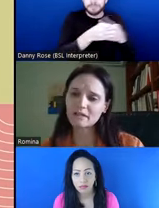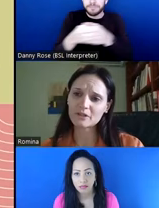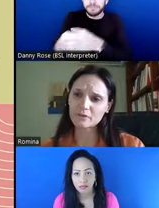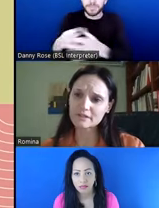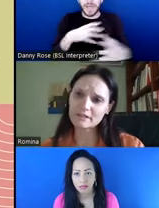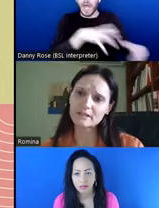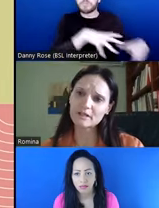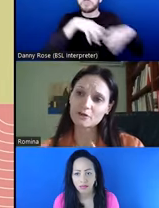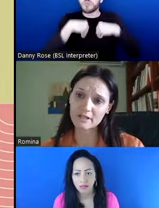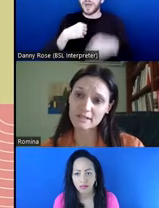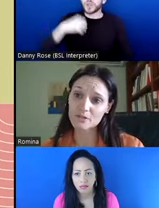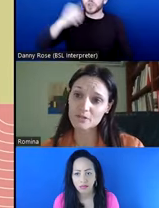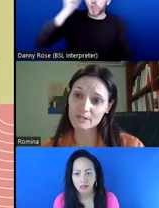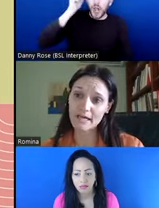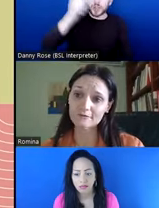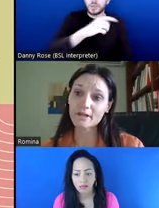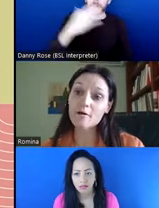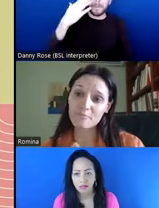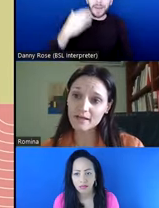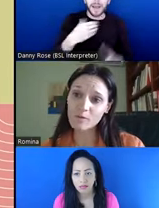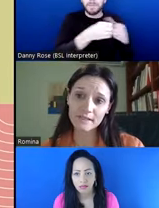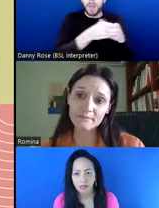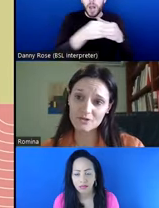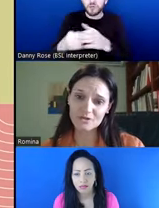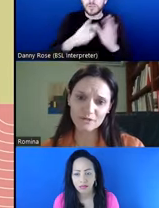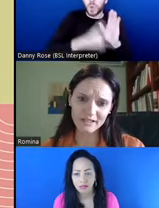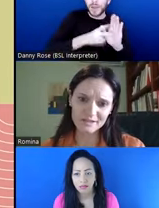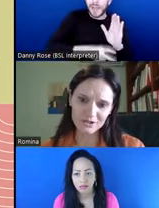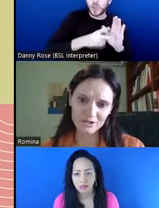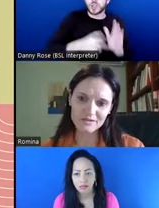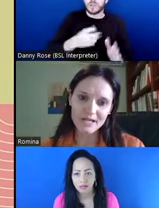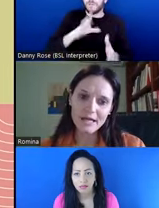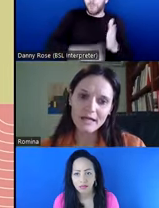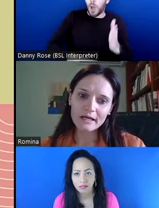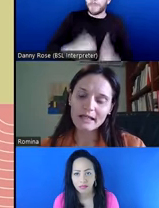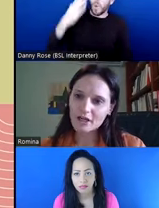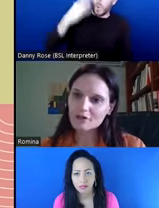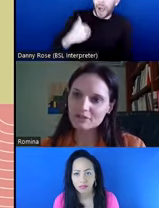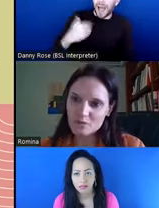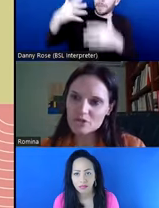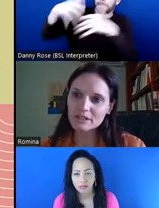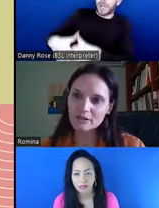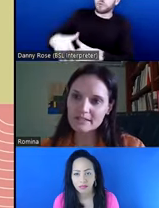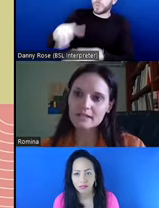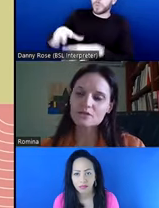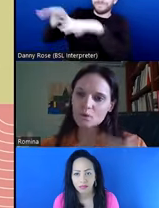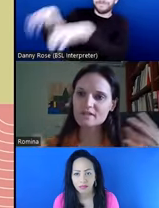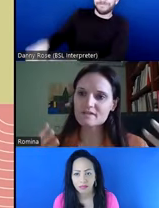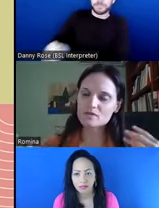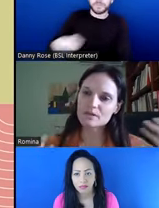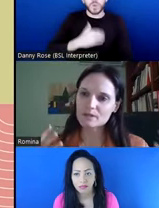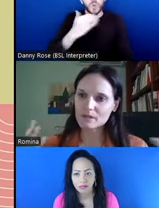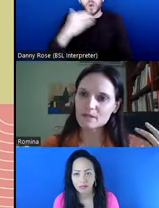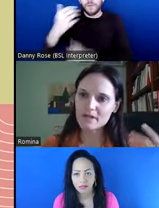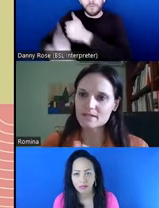that Black and minority organizations have by white mainstream organizations, lack of attribution and crediting. So all